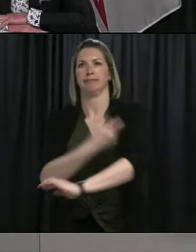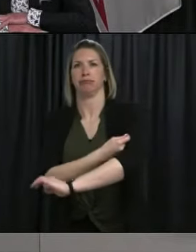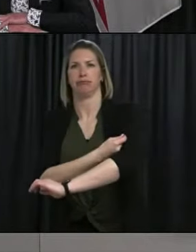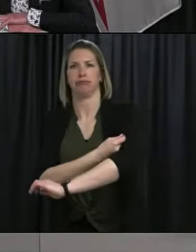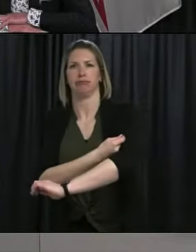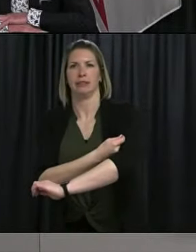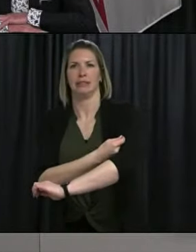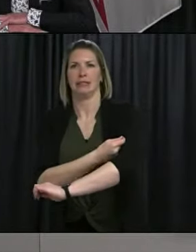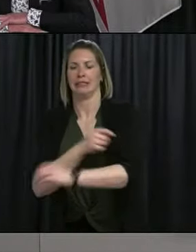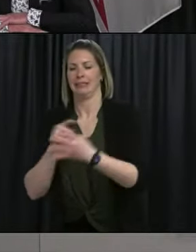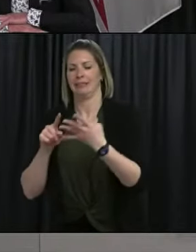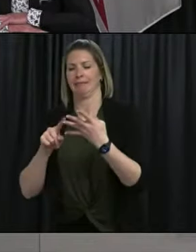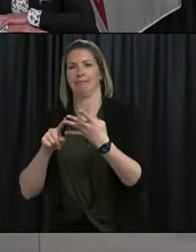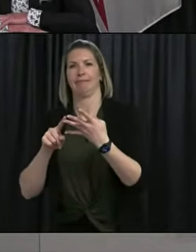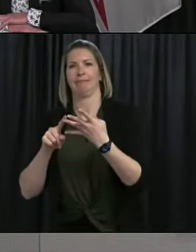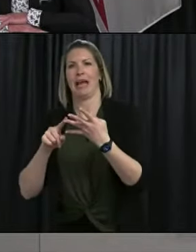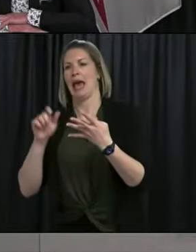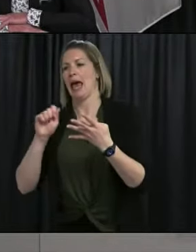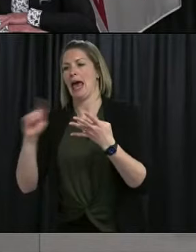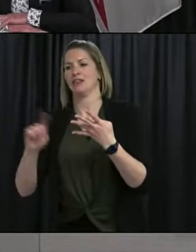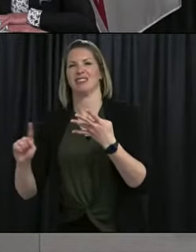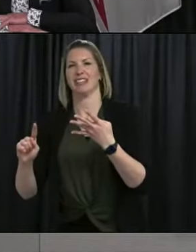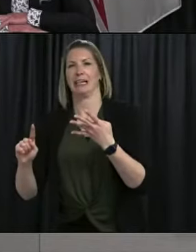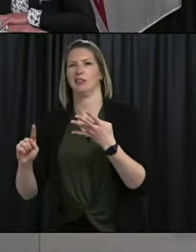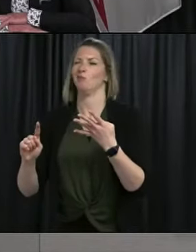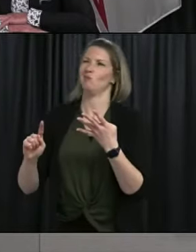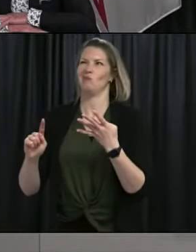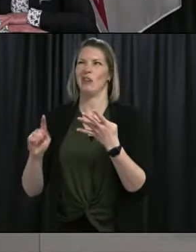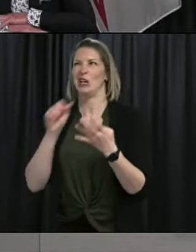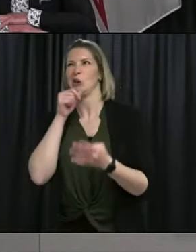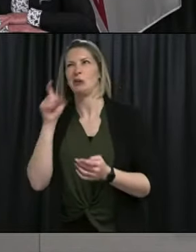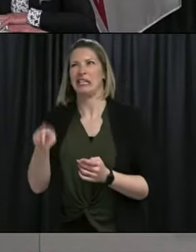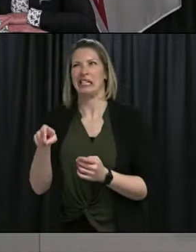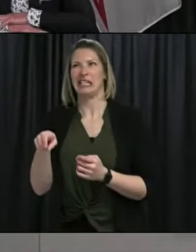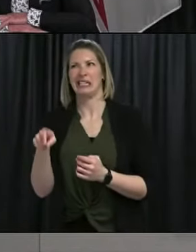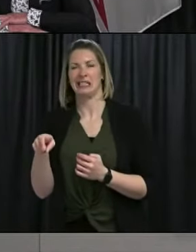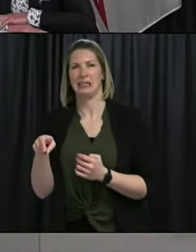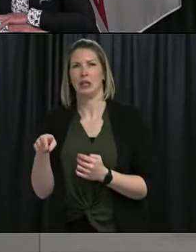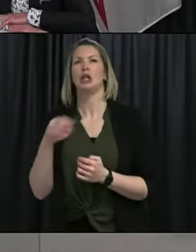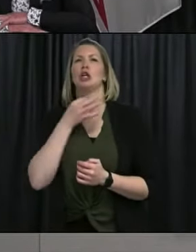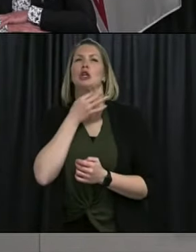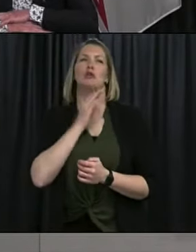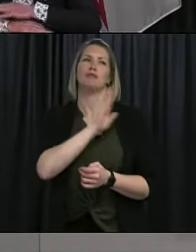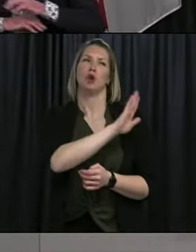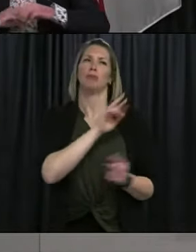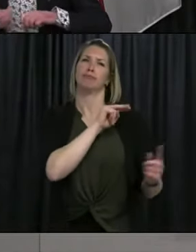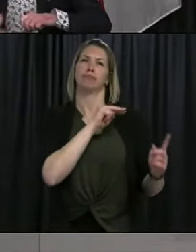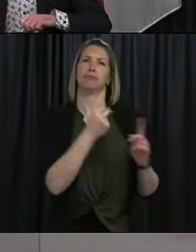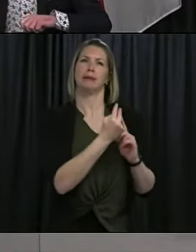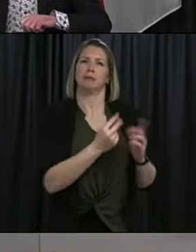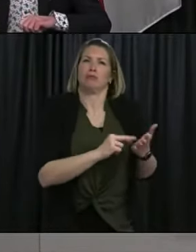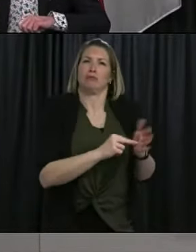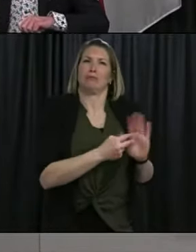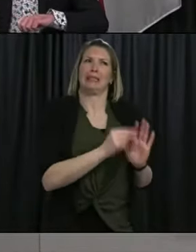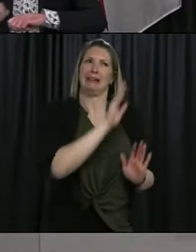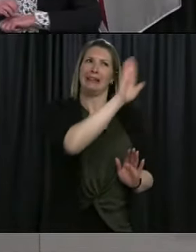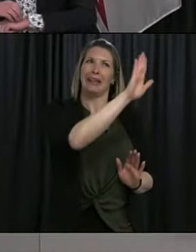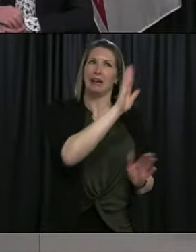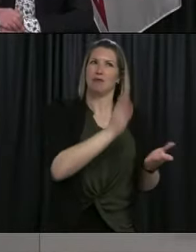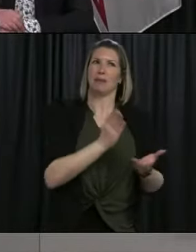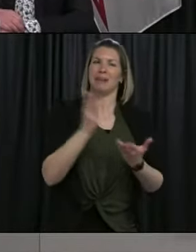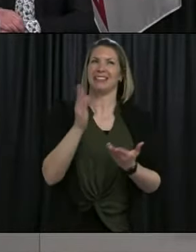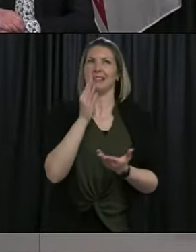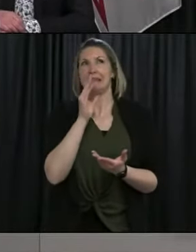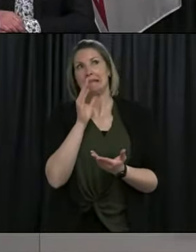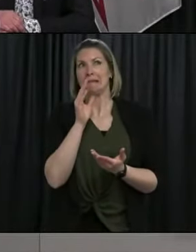made by the NACI chair. Just looking for your stance on this in terms of considering right now we're not deemed a hot spot for people who